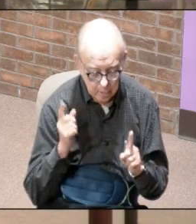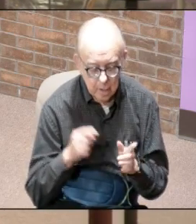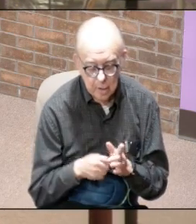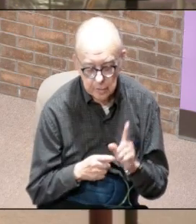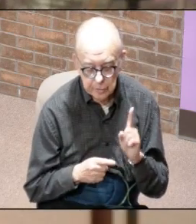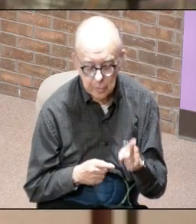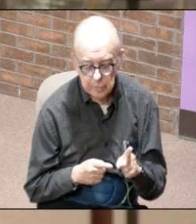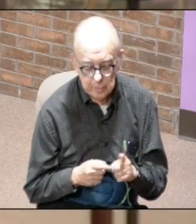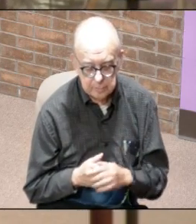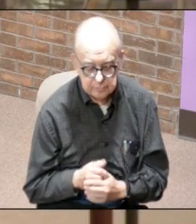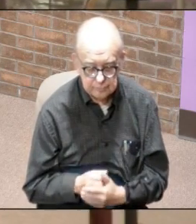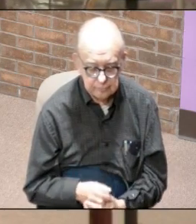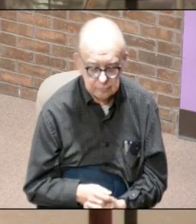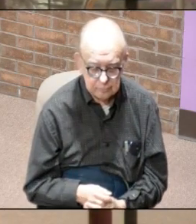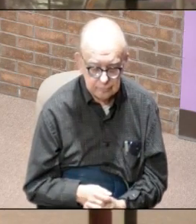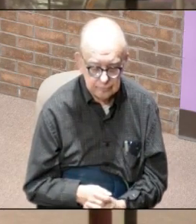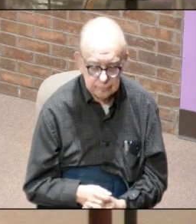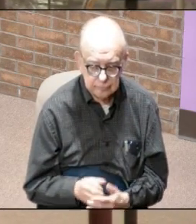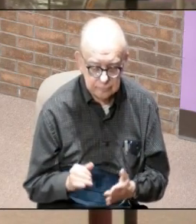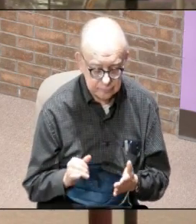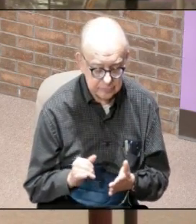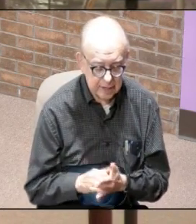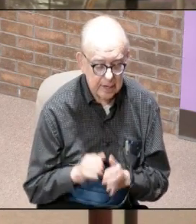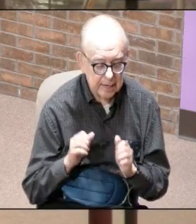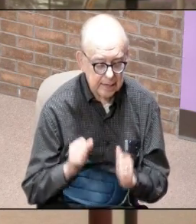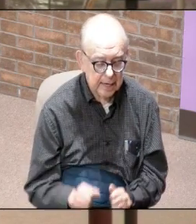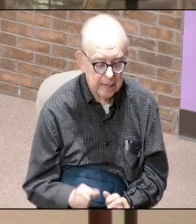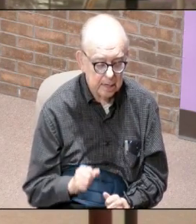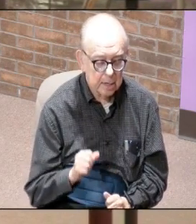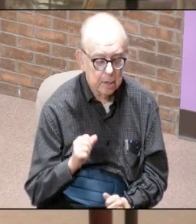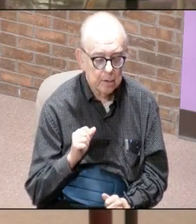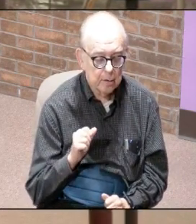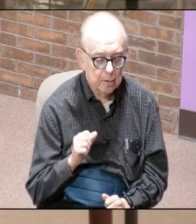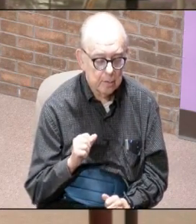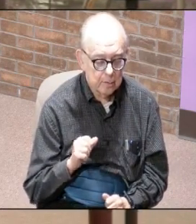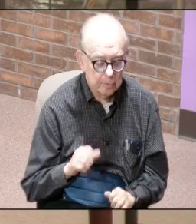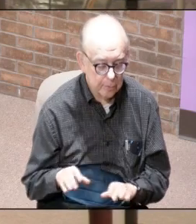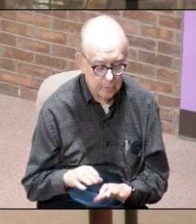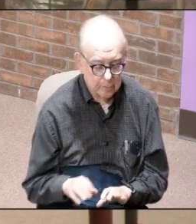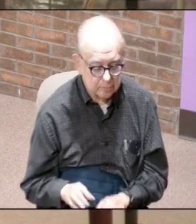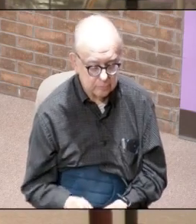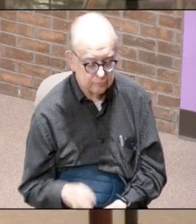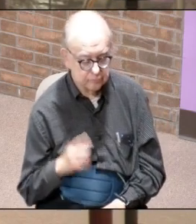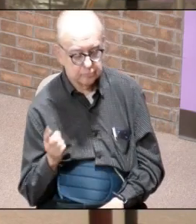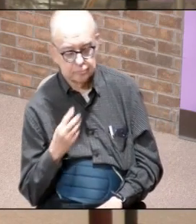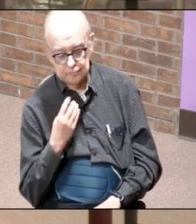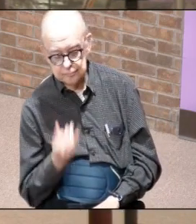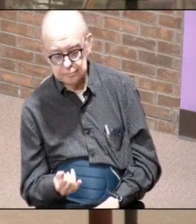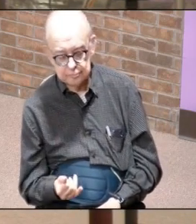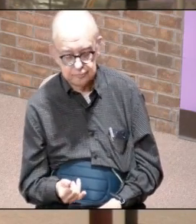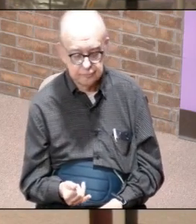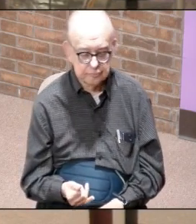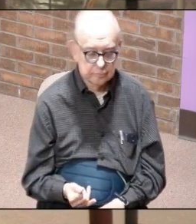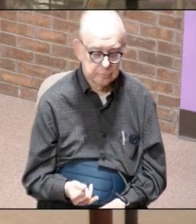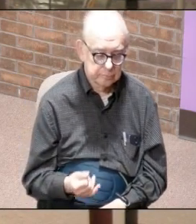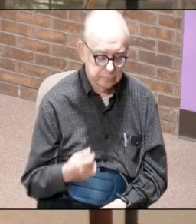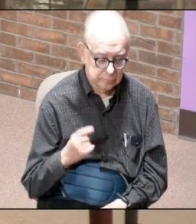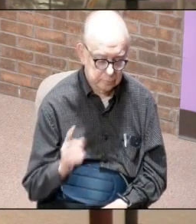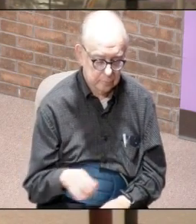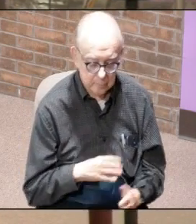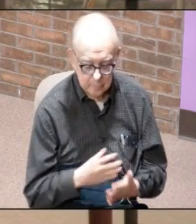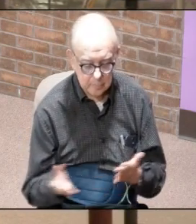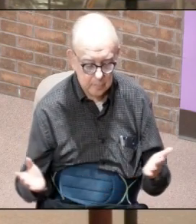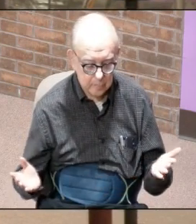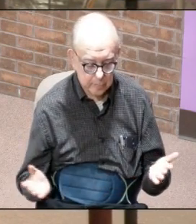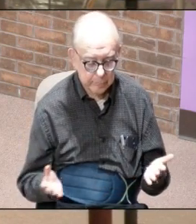show you that it can be done this is why we always say philippians 4 13 i can do